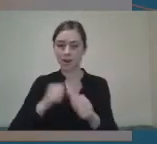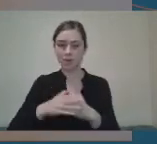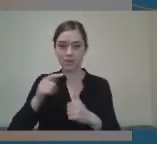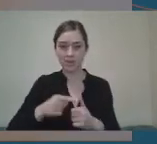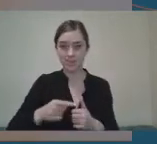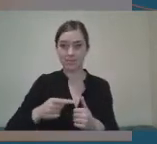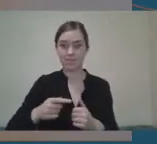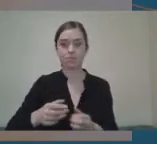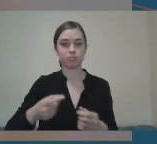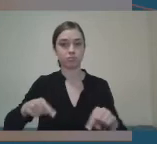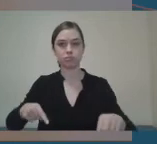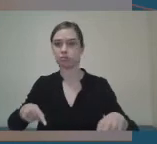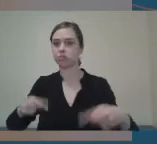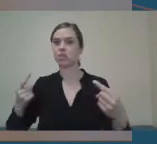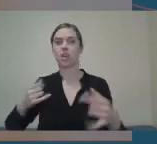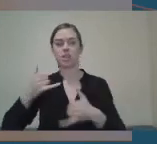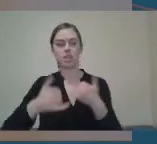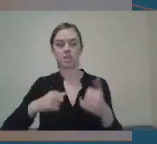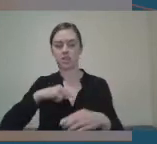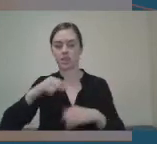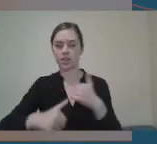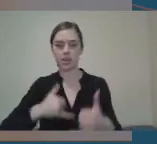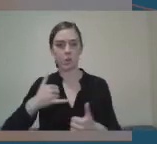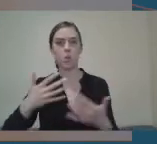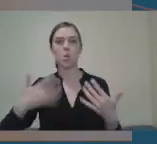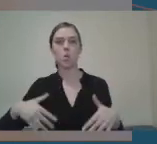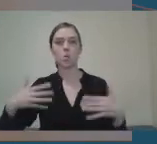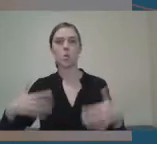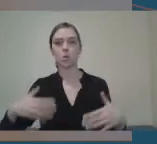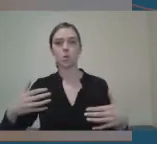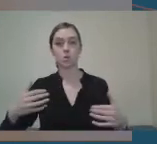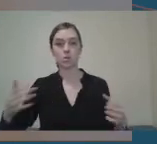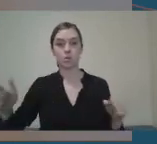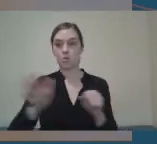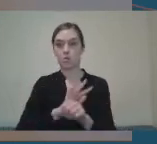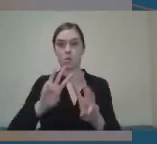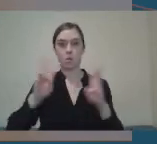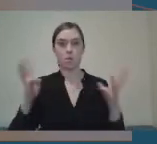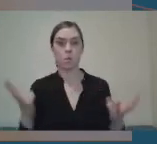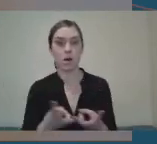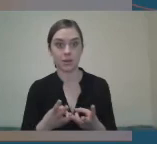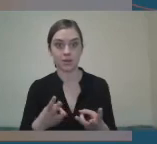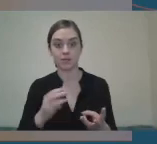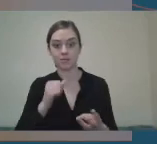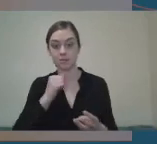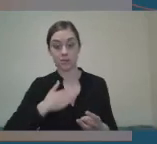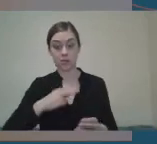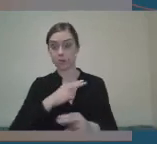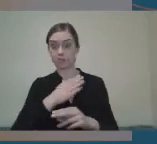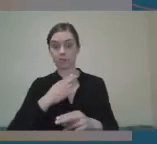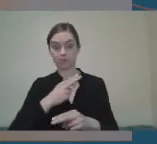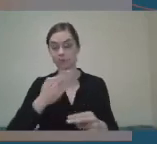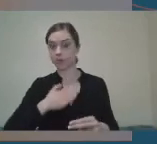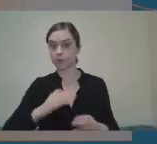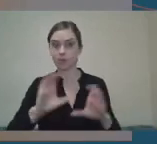incredibly challenging year for everybody, the whole population, not just those in sport. But the sport sector has really come together and